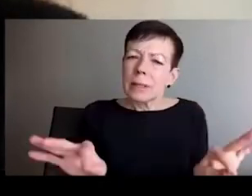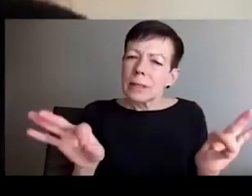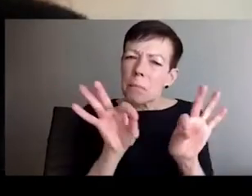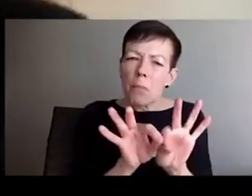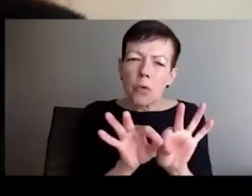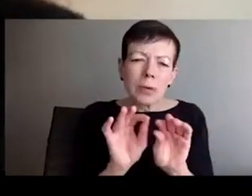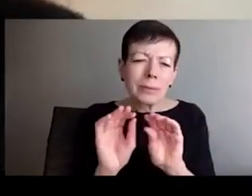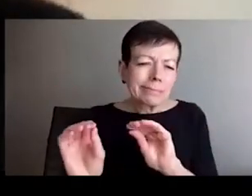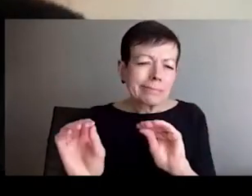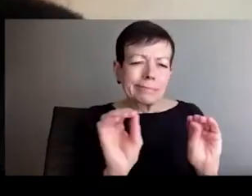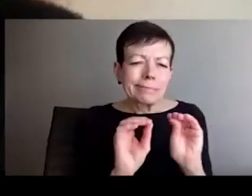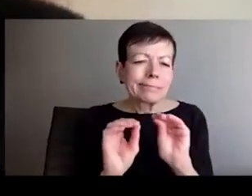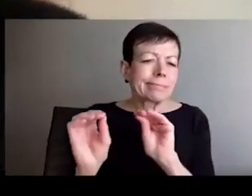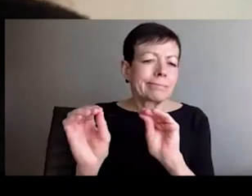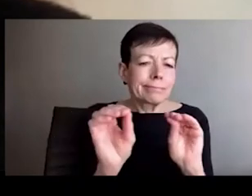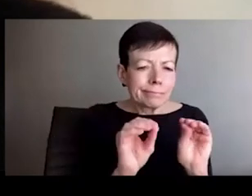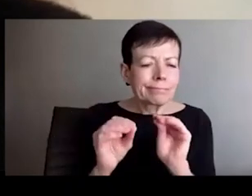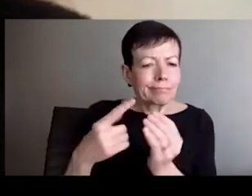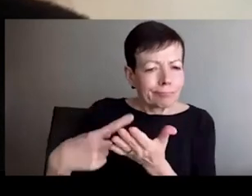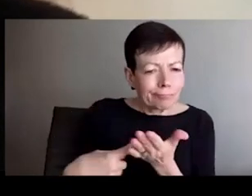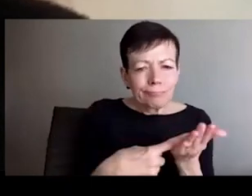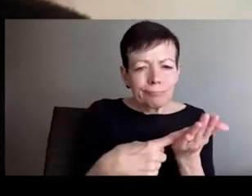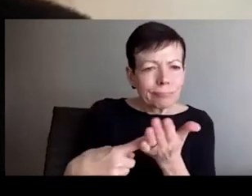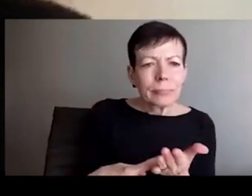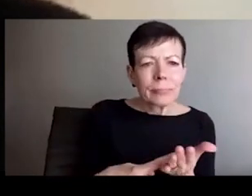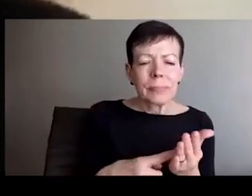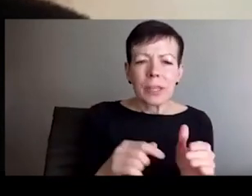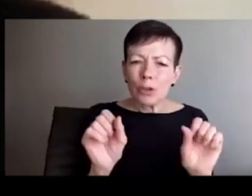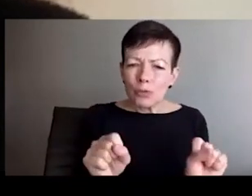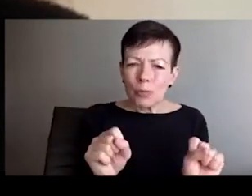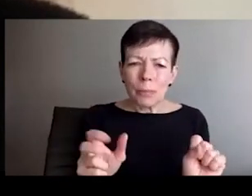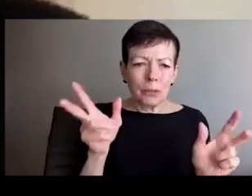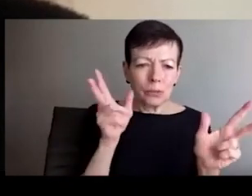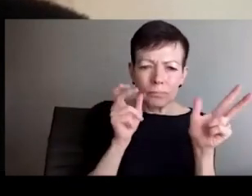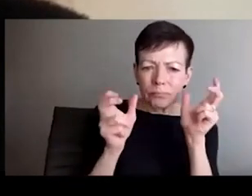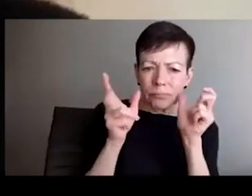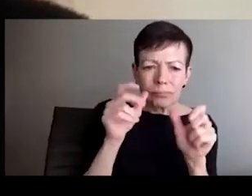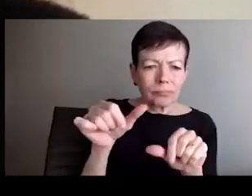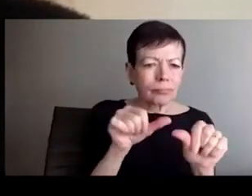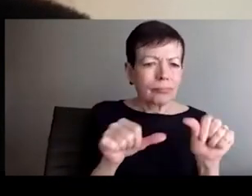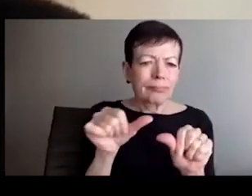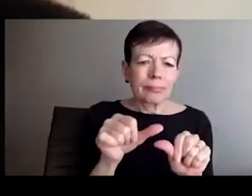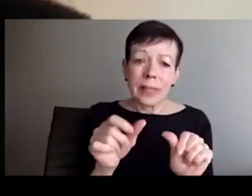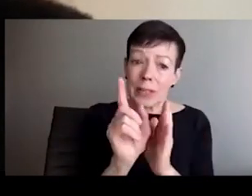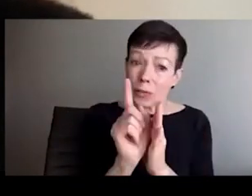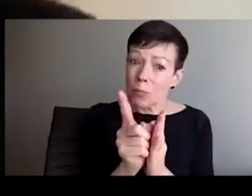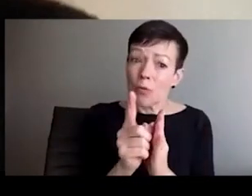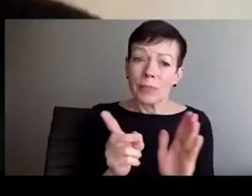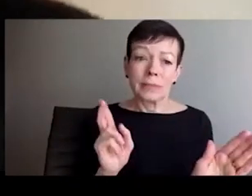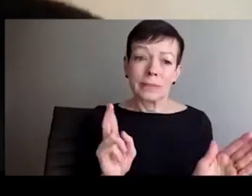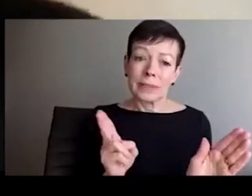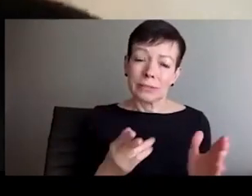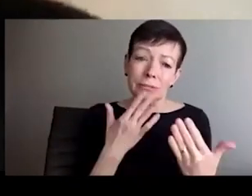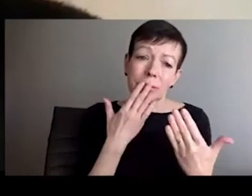speak to us about anti-Blackness at the border and the racialization of the war.